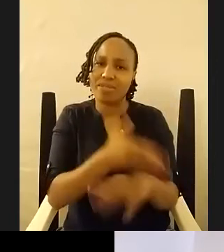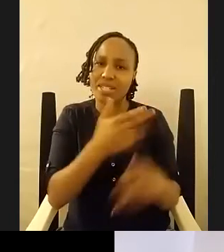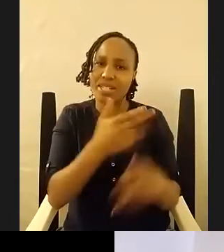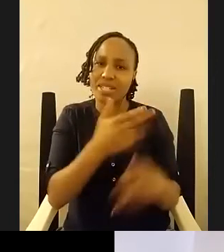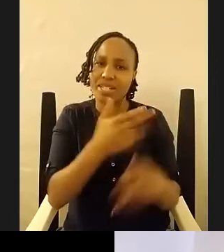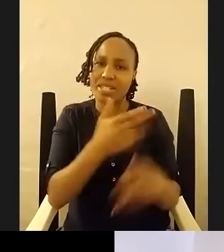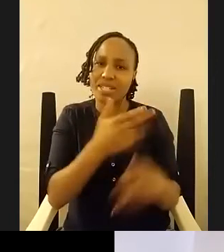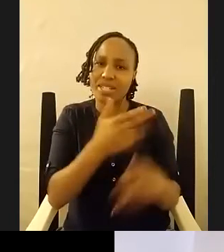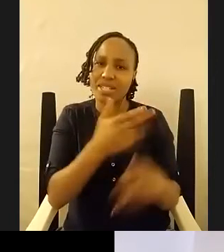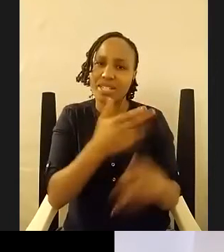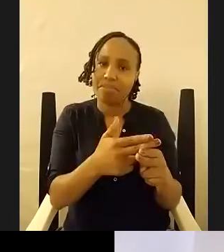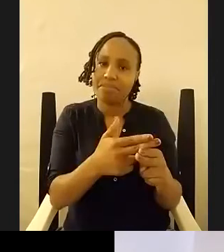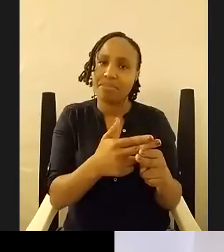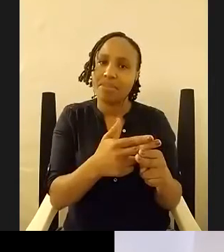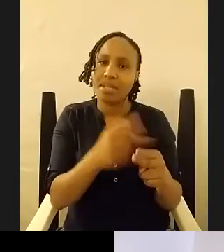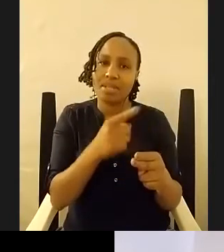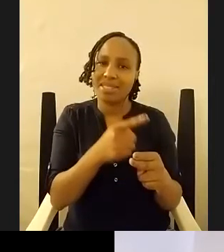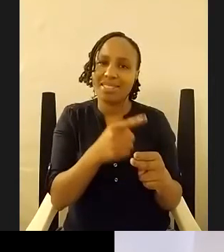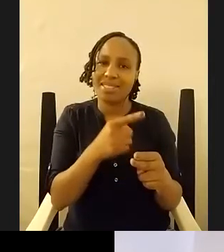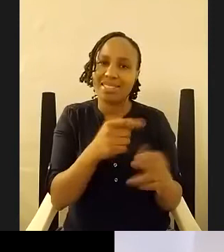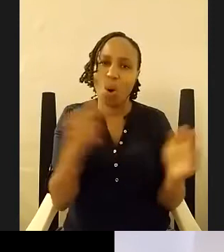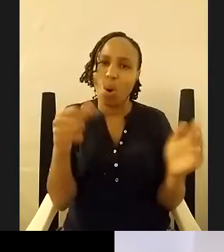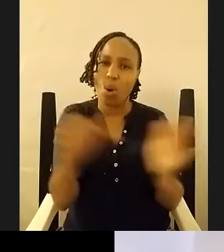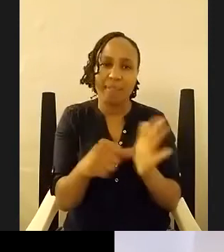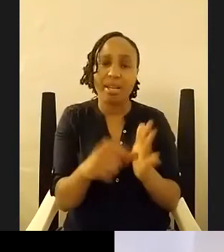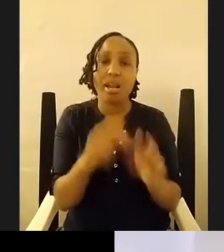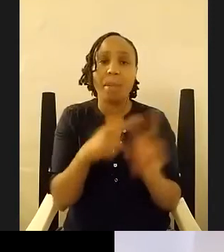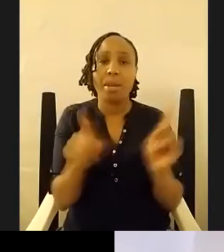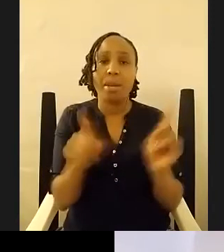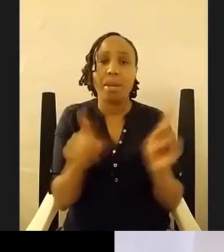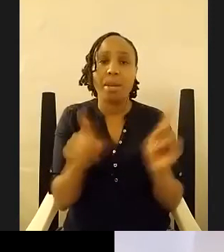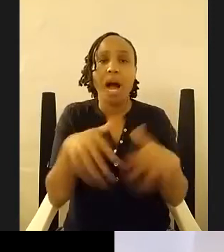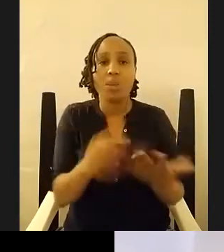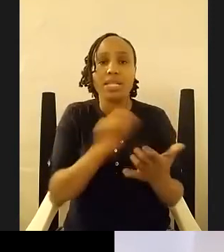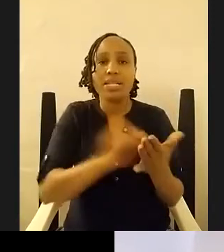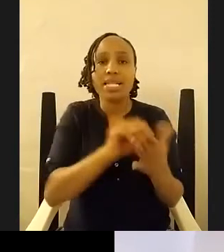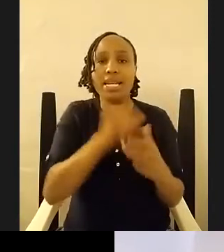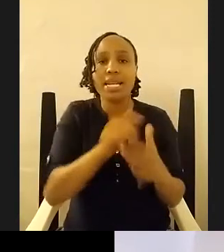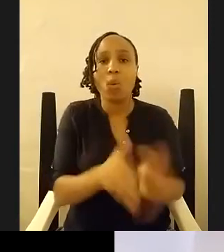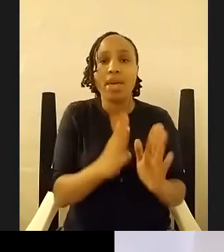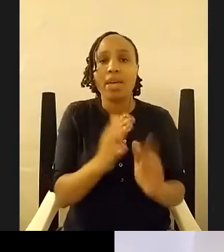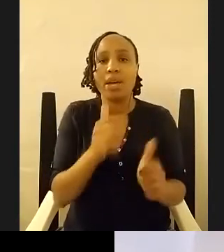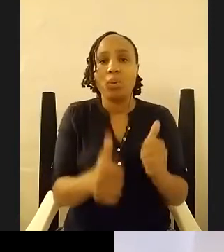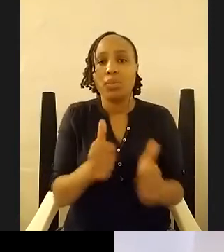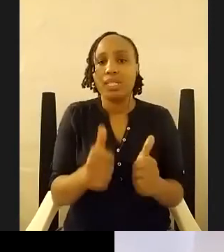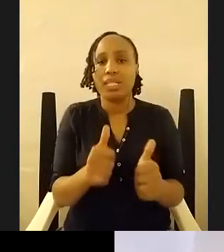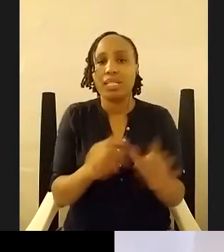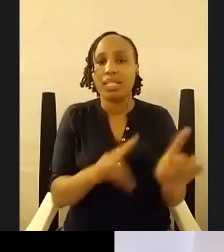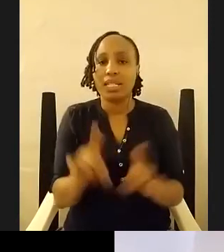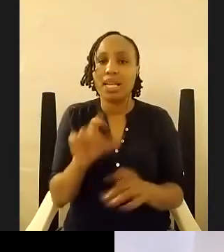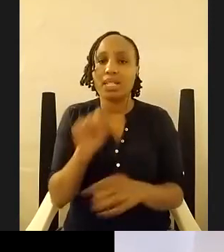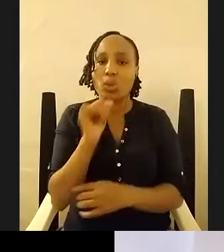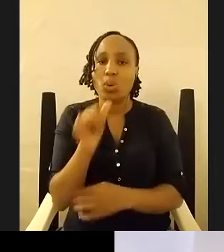horrific but how how is it written about in a way that doesn't um doesn't make the